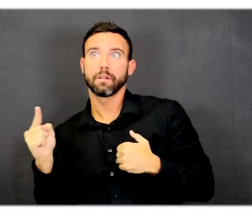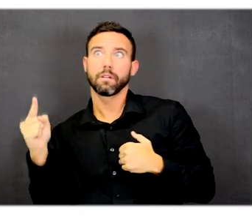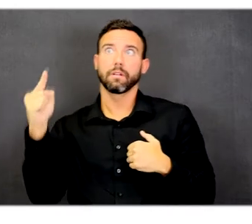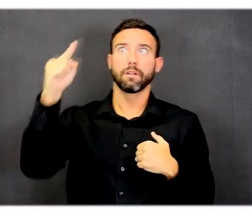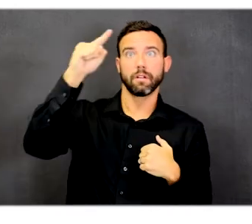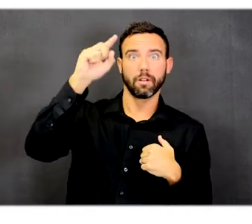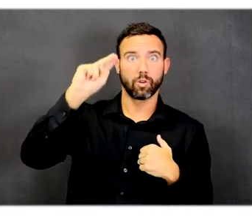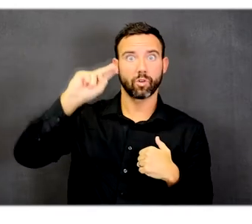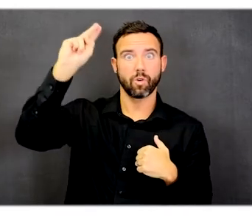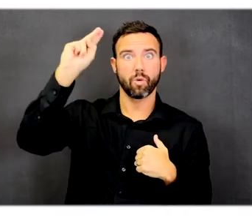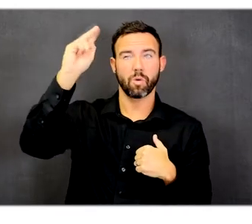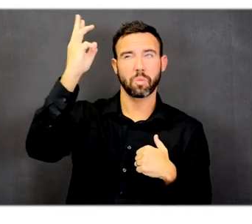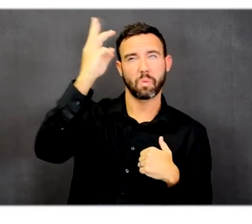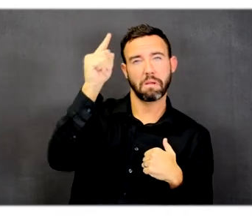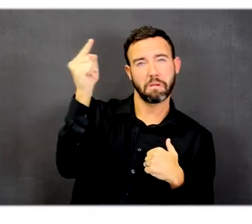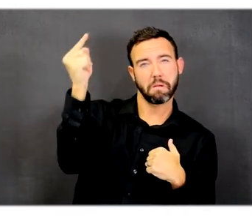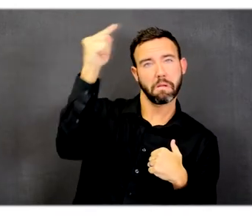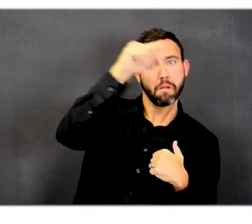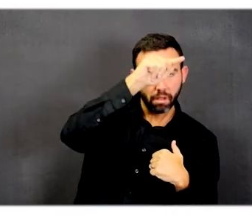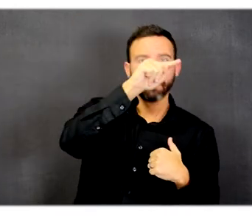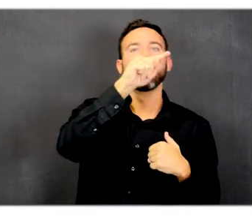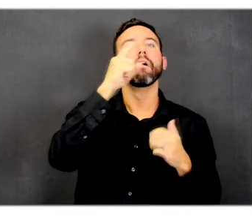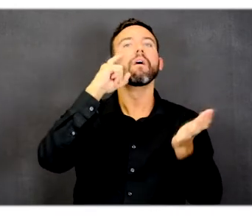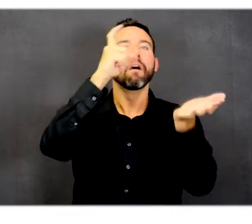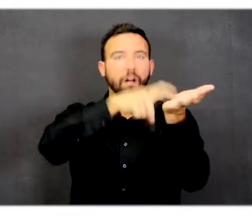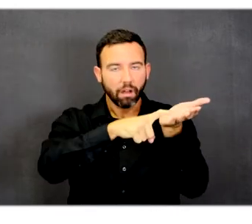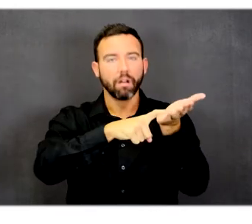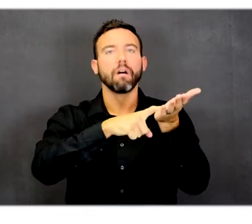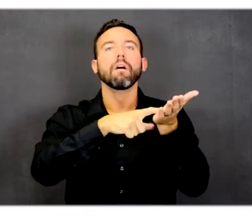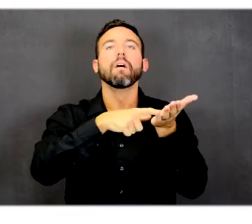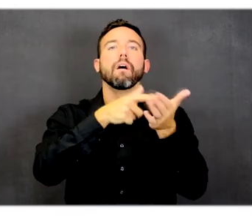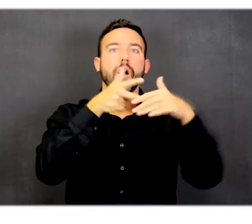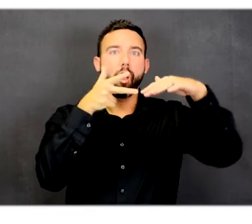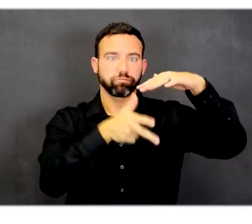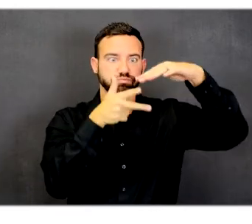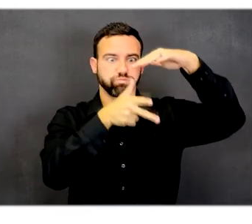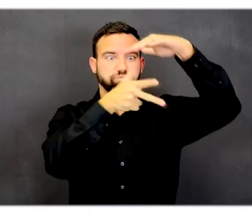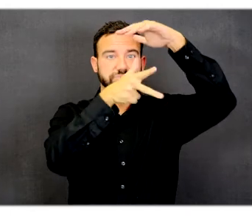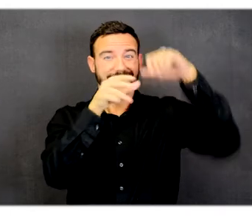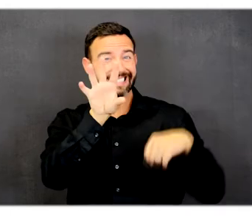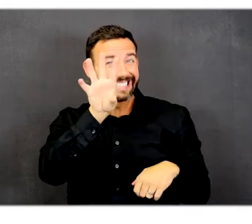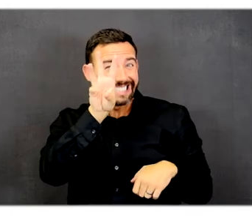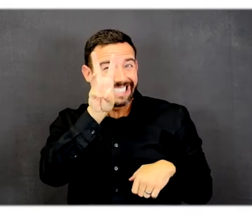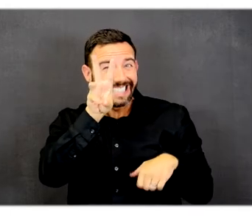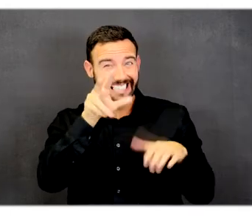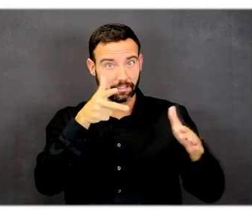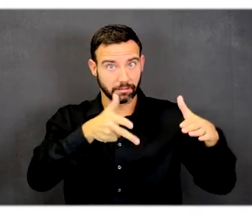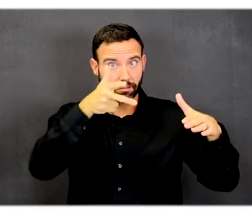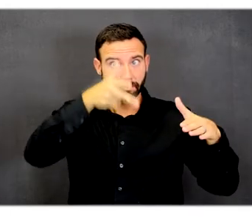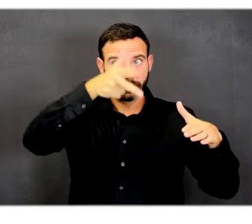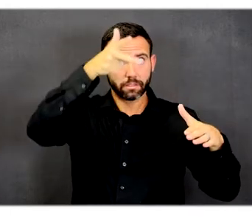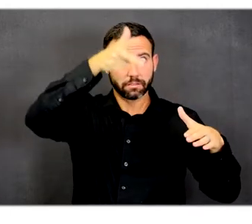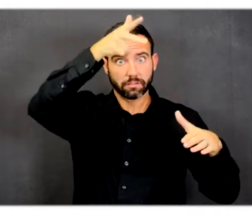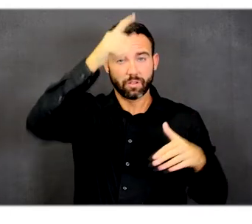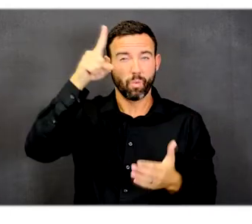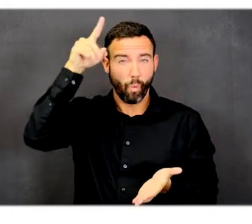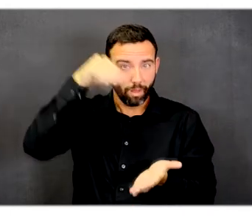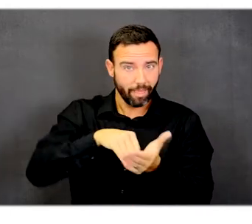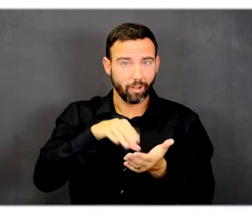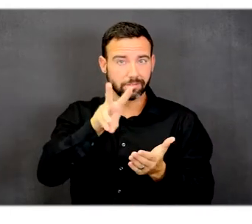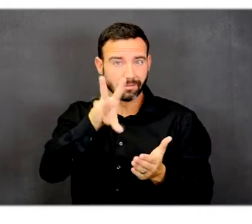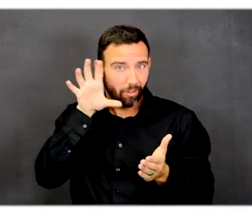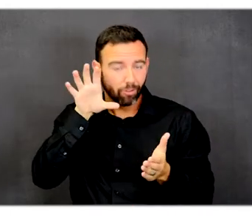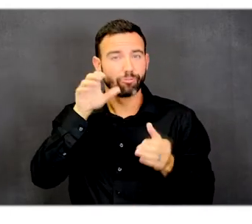to the west, we have the parking garage, which is a six-story, 1,600-car parking structure